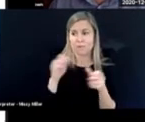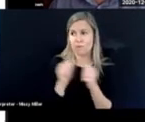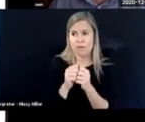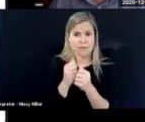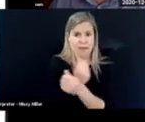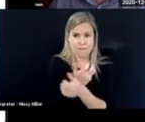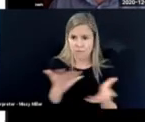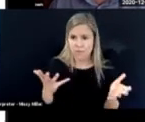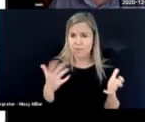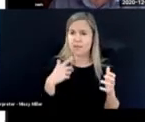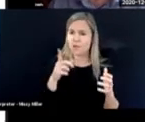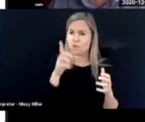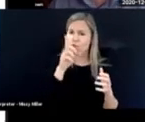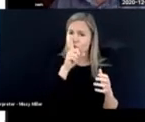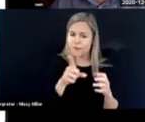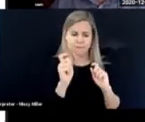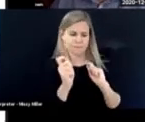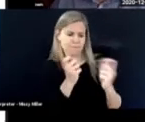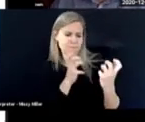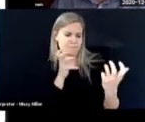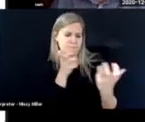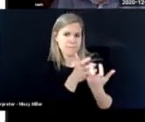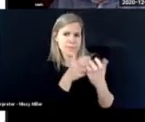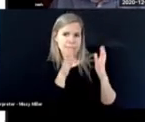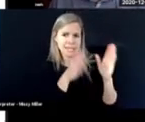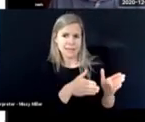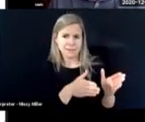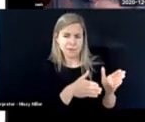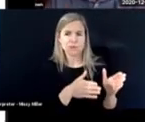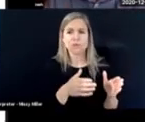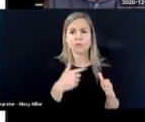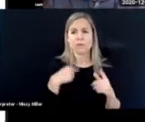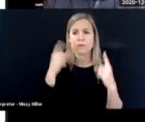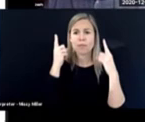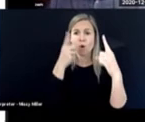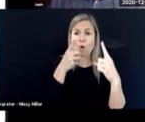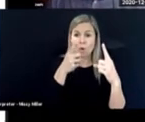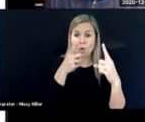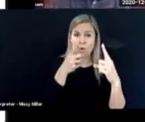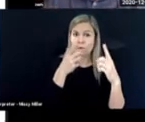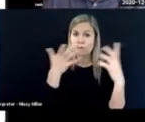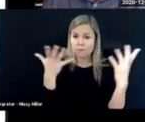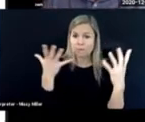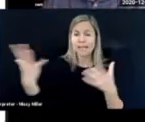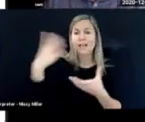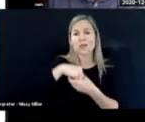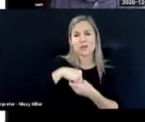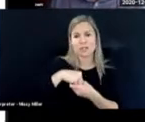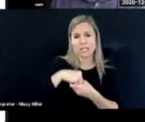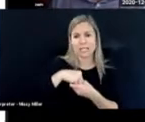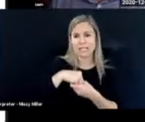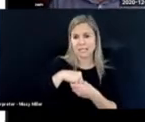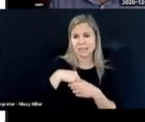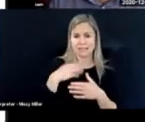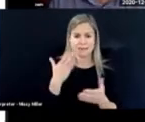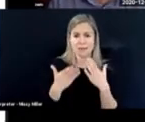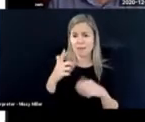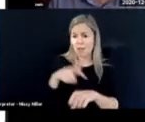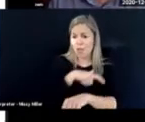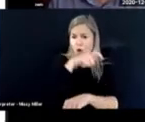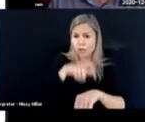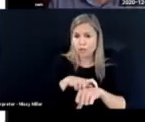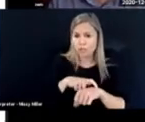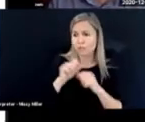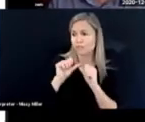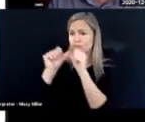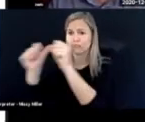because it's individualized and because the goals are inclusion, ultimately, however